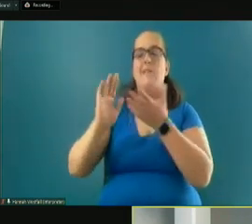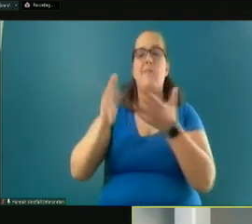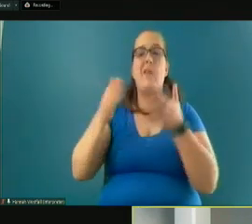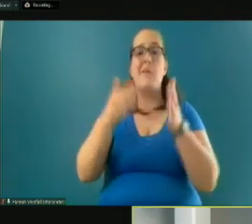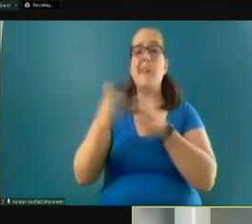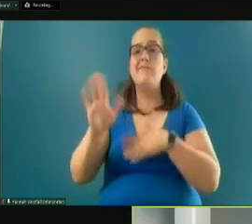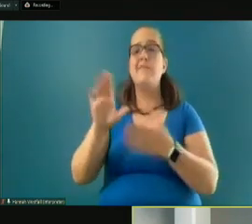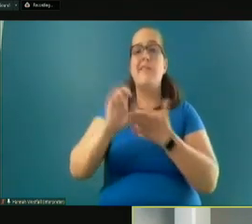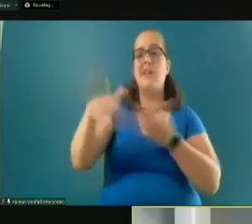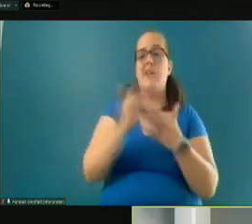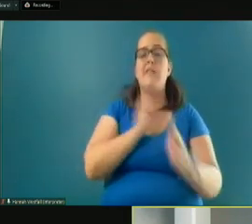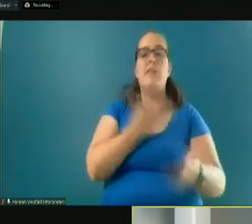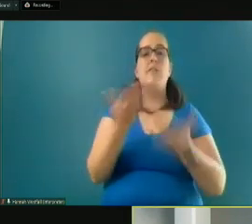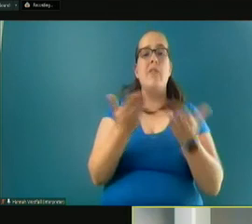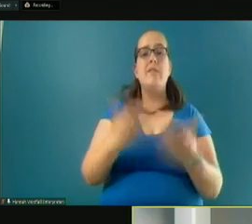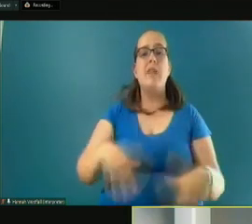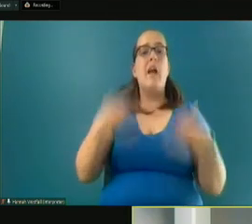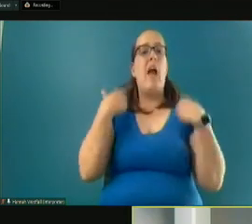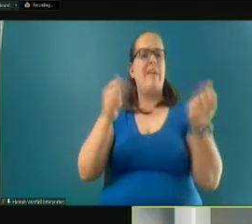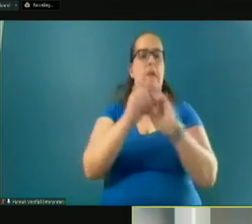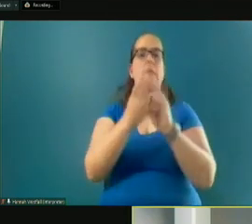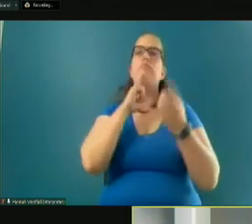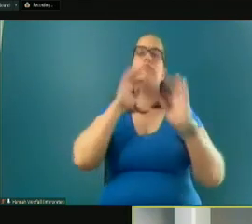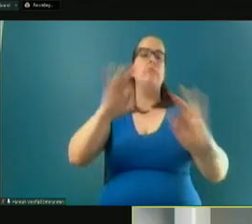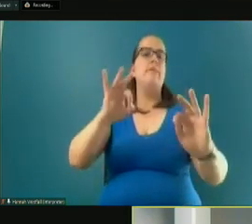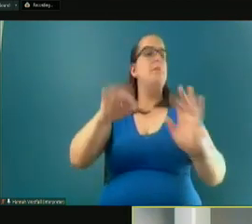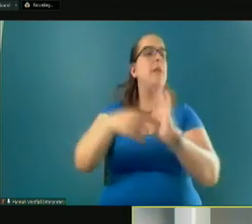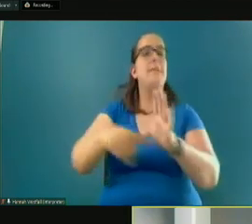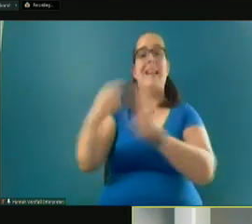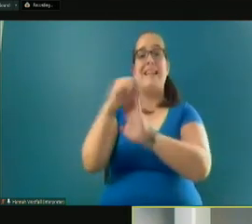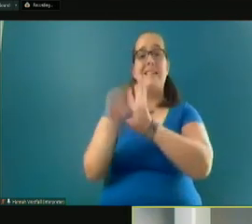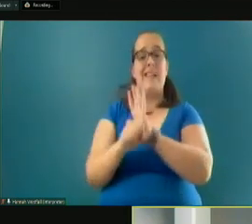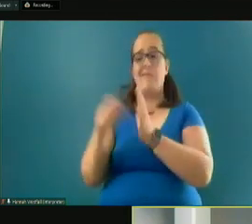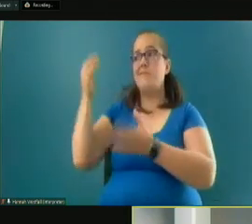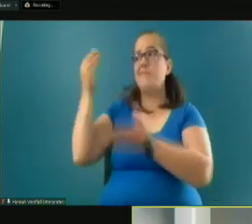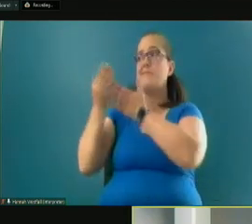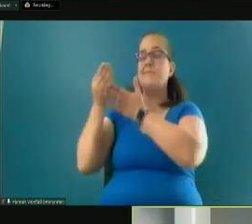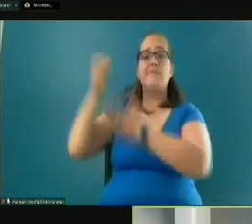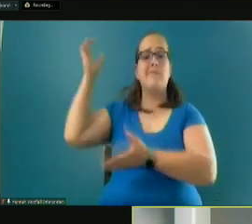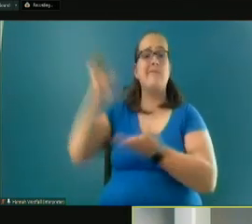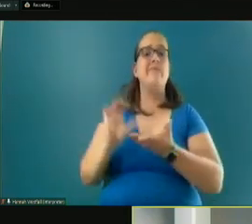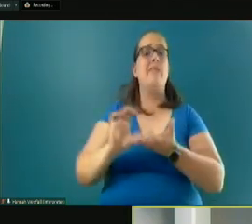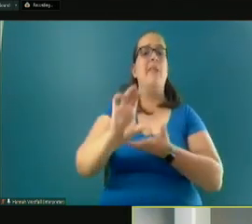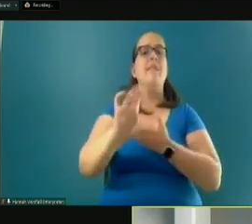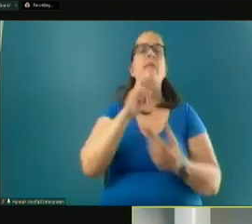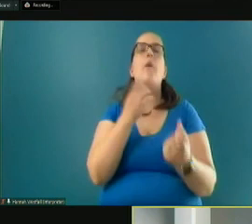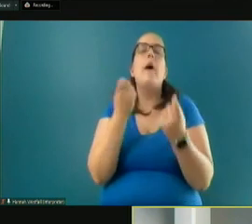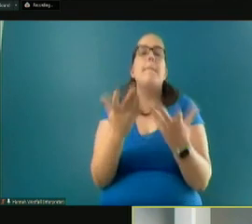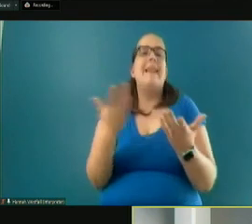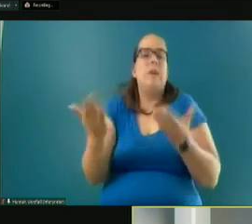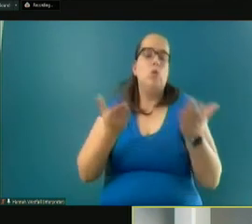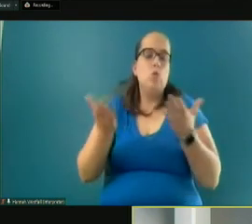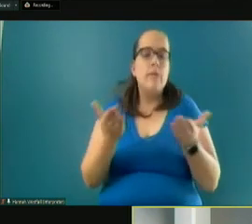health department is certainly the perfect example for the state funding for so many services.